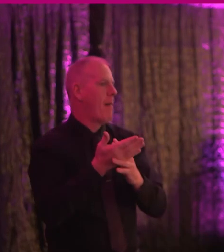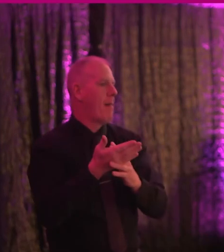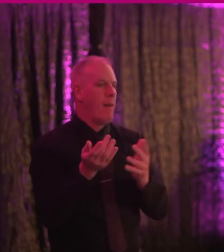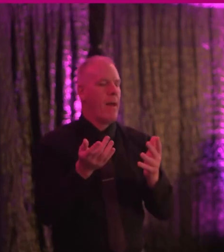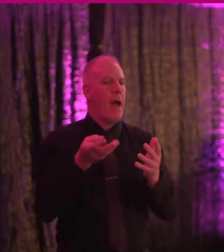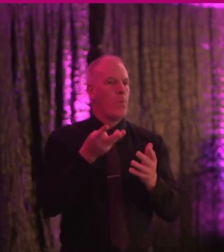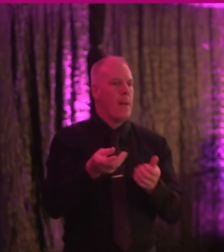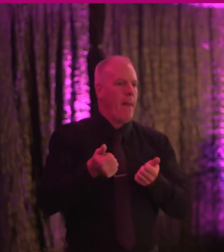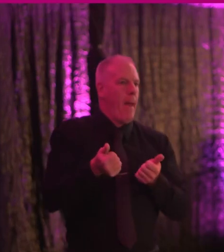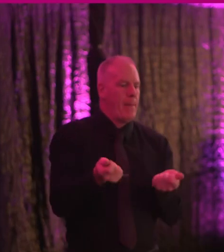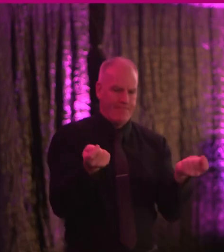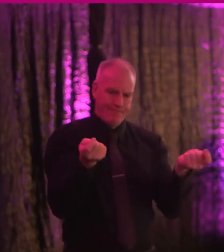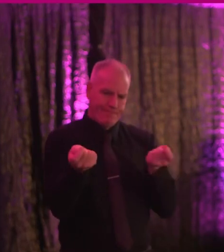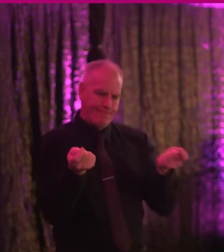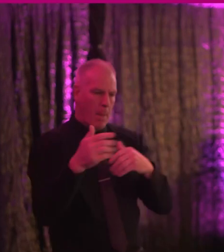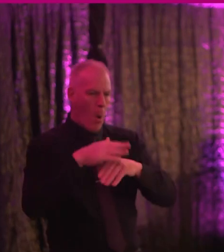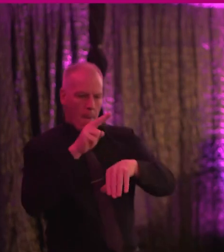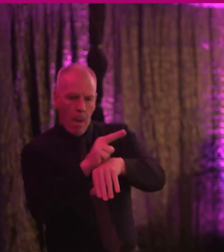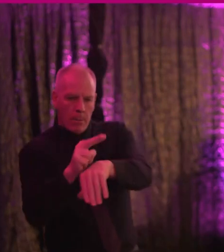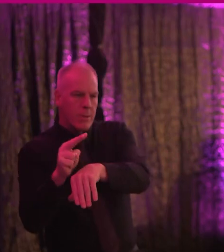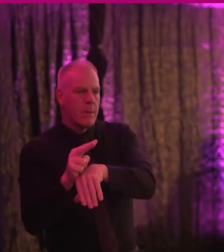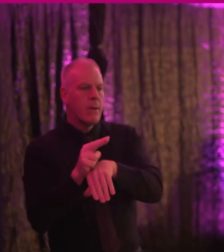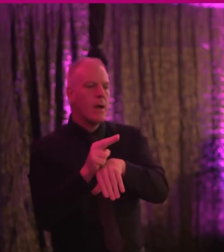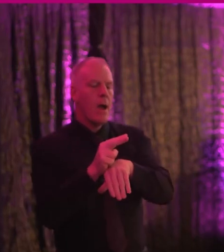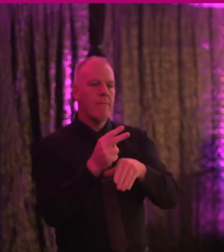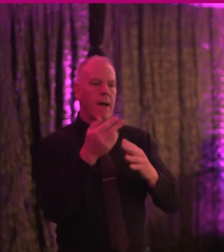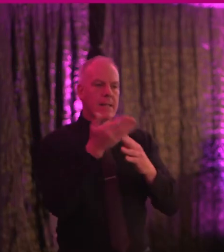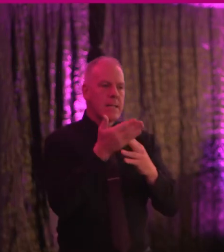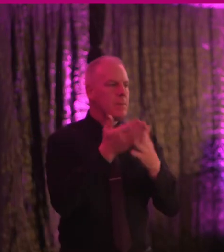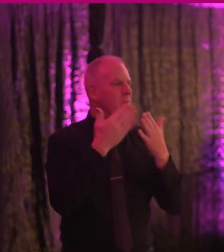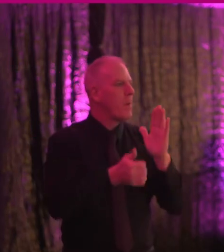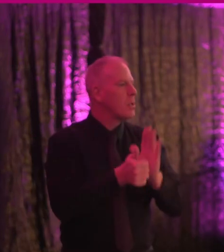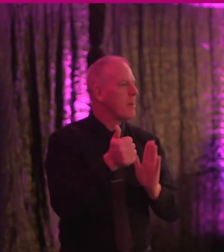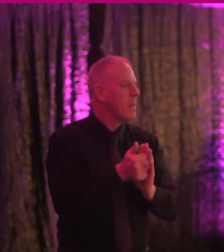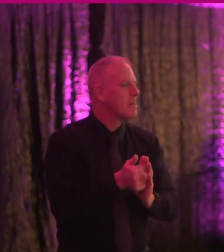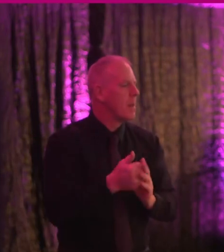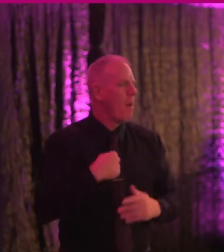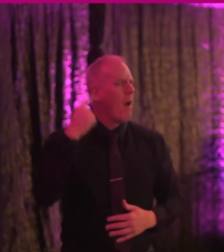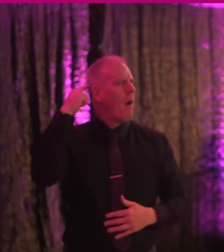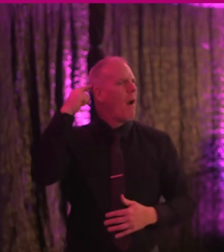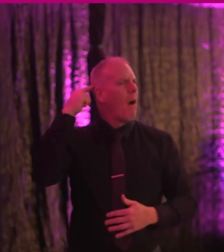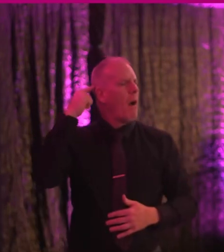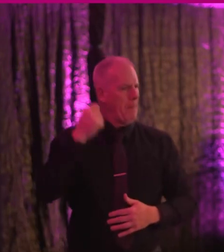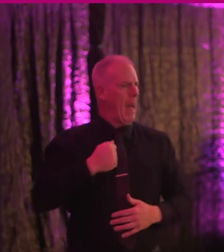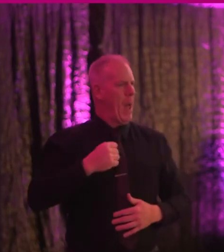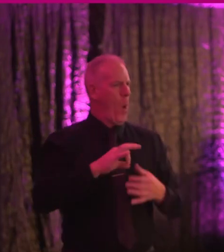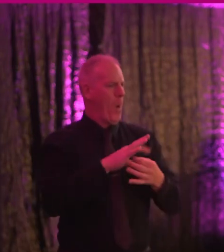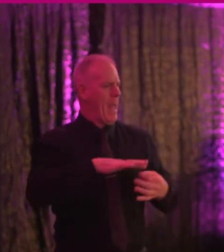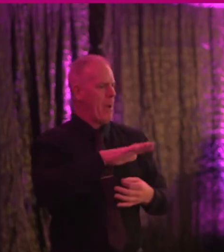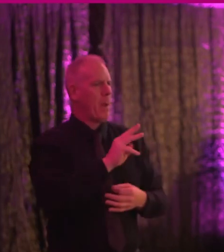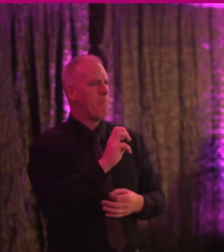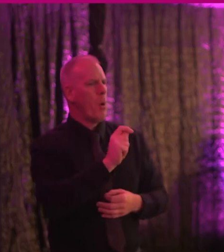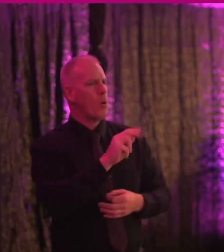facilitate better monitoring of accessibility of public buildings. And I always think about where I come from myself and the